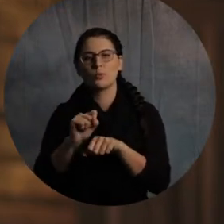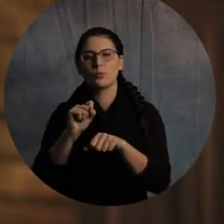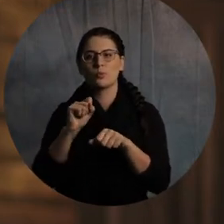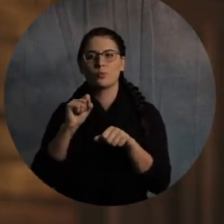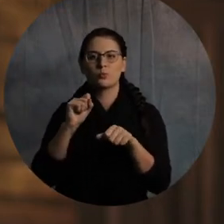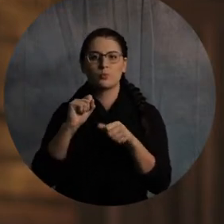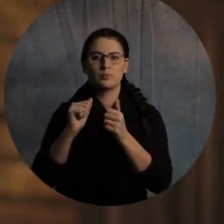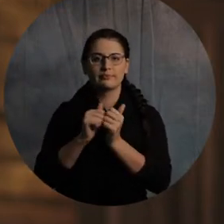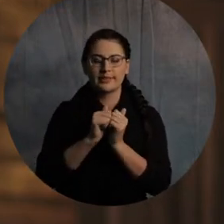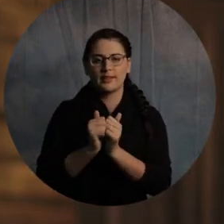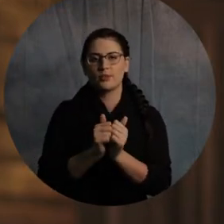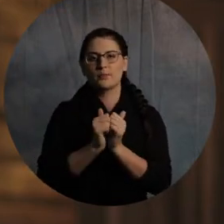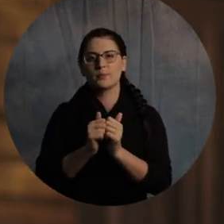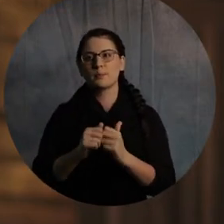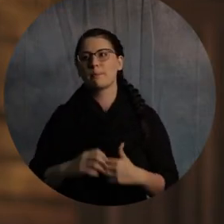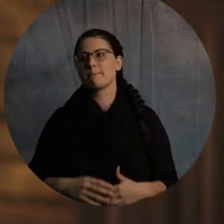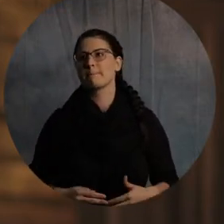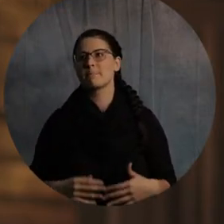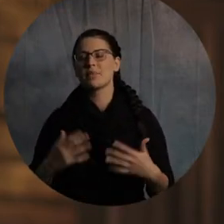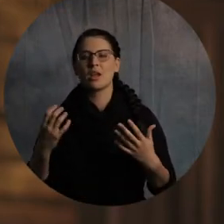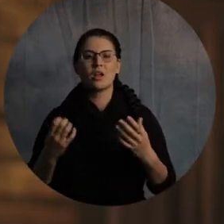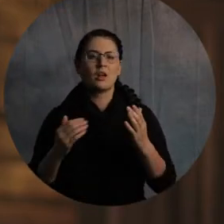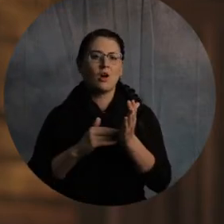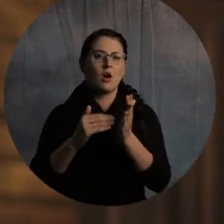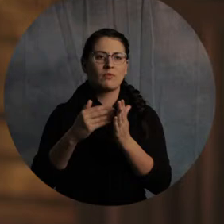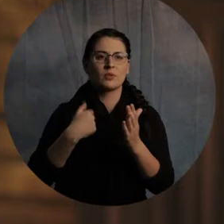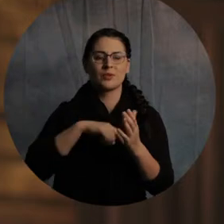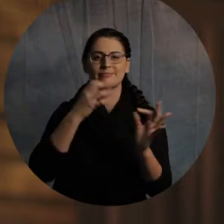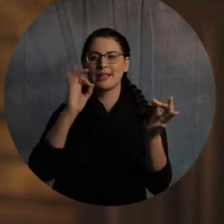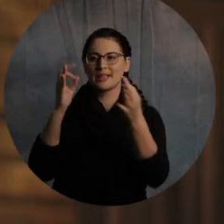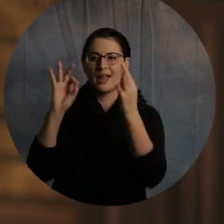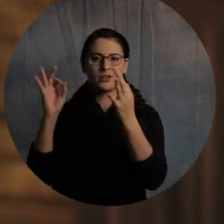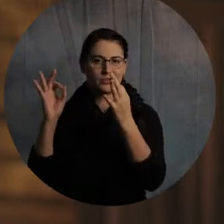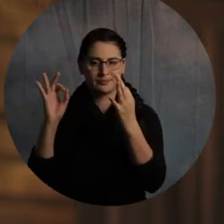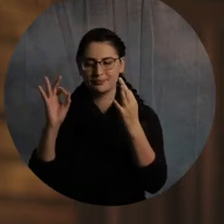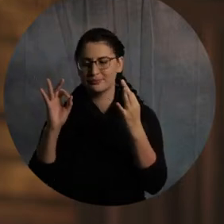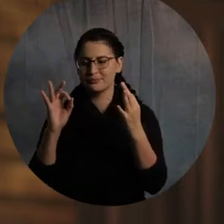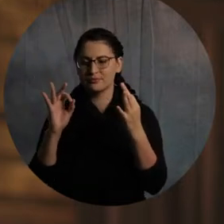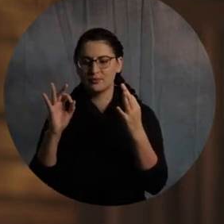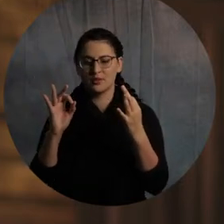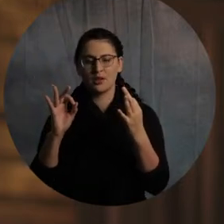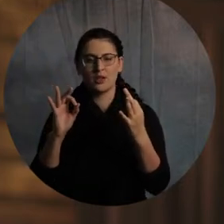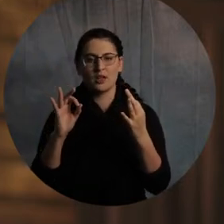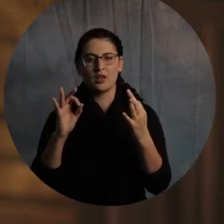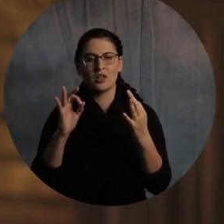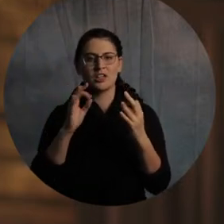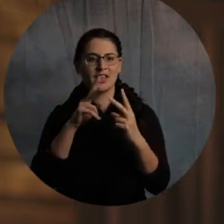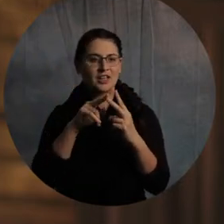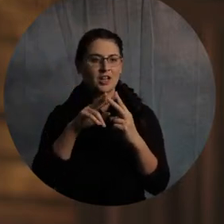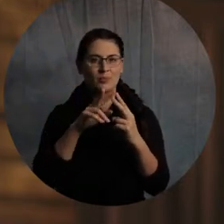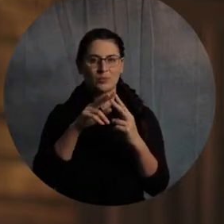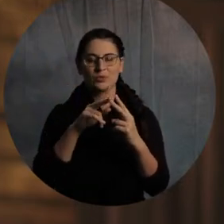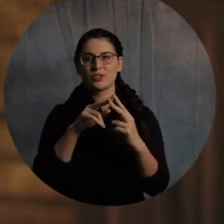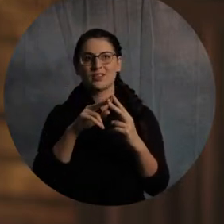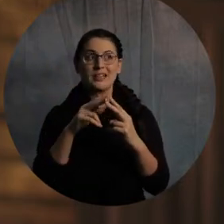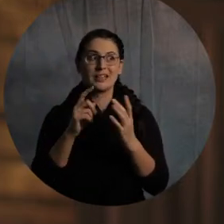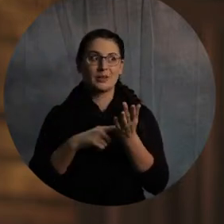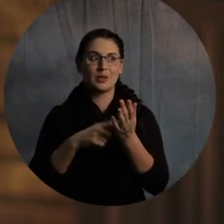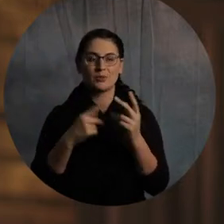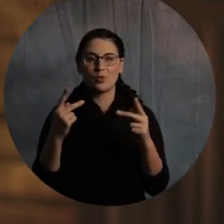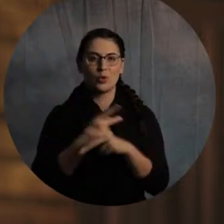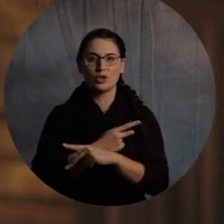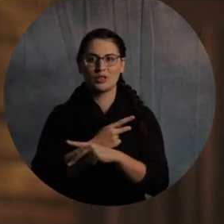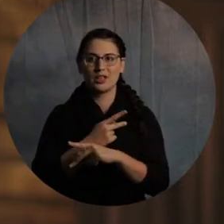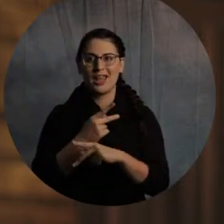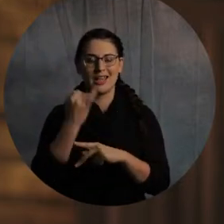If you're trying to get your career to be the thing that you do together. One of the worst things most couples do is have the same job. Now that works for